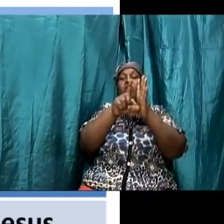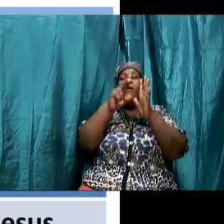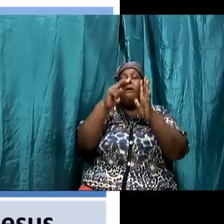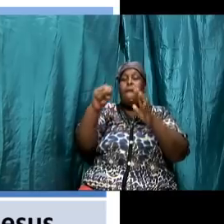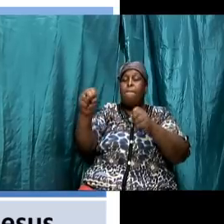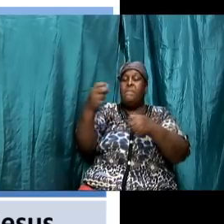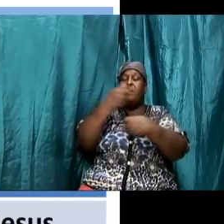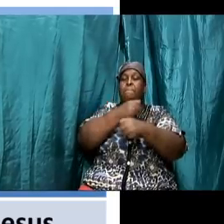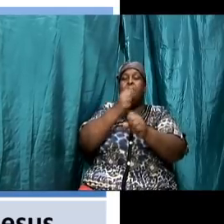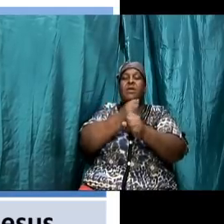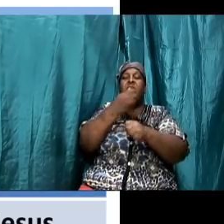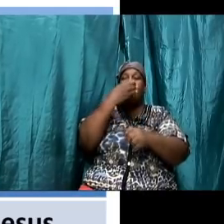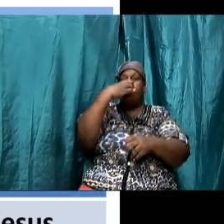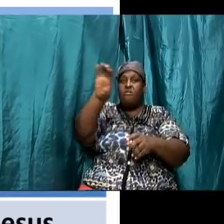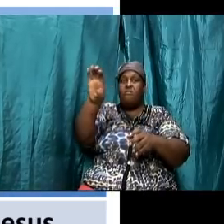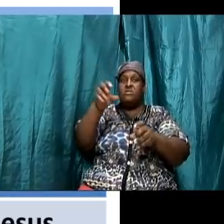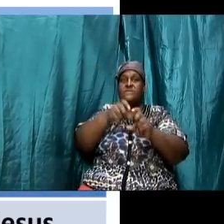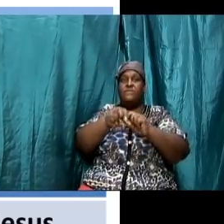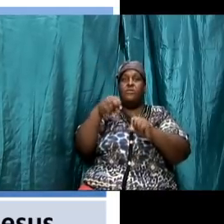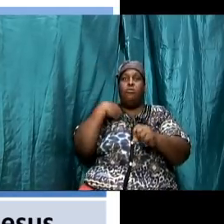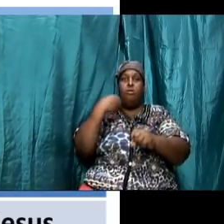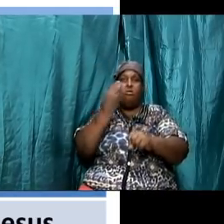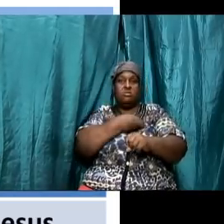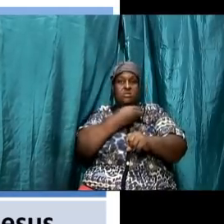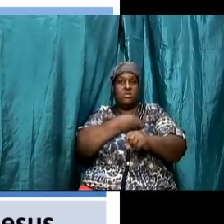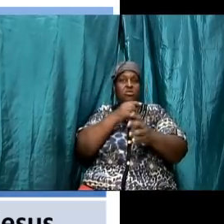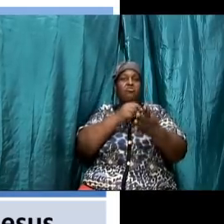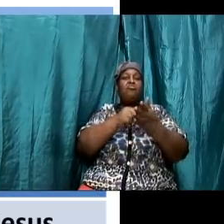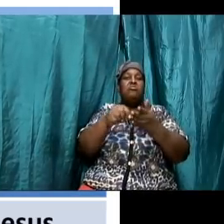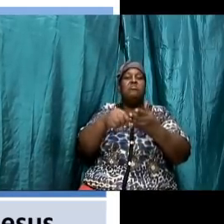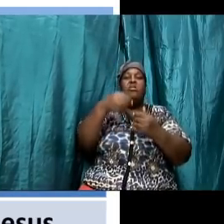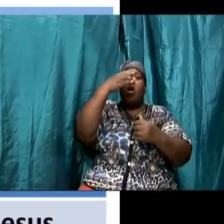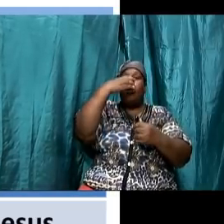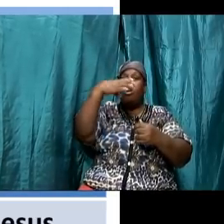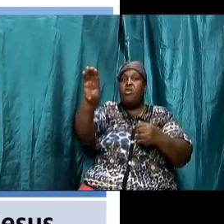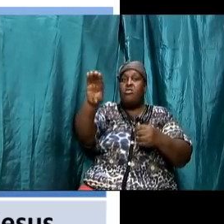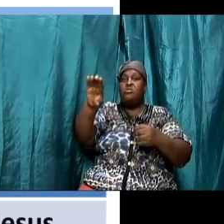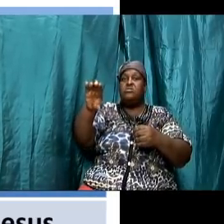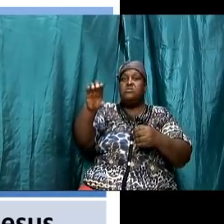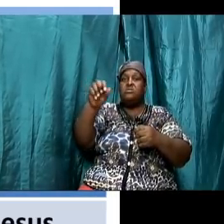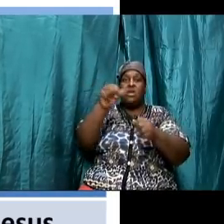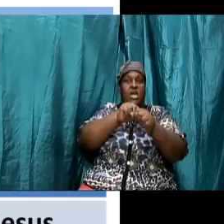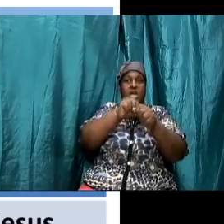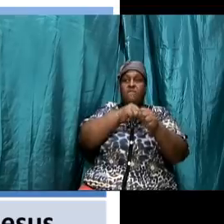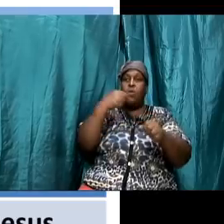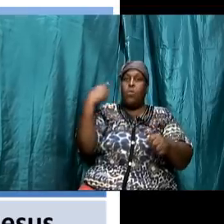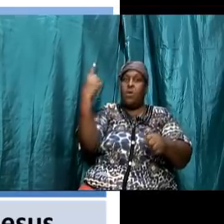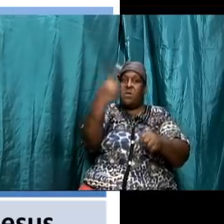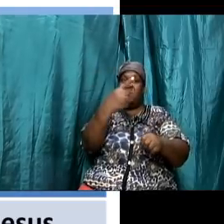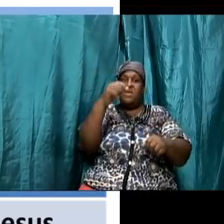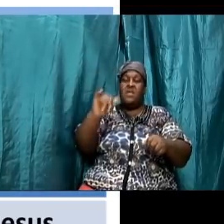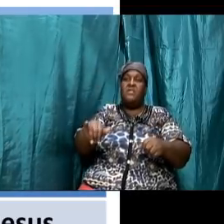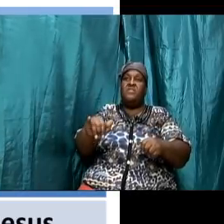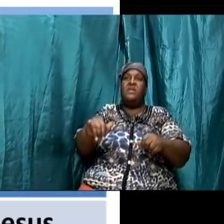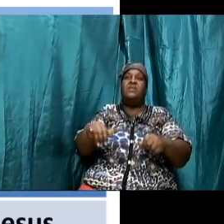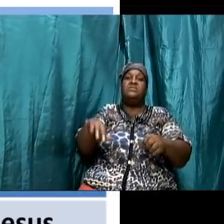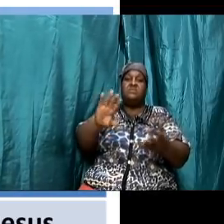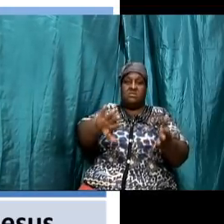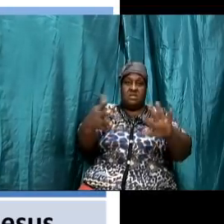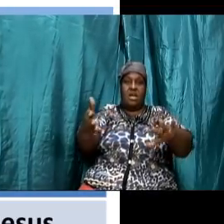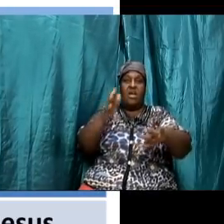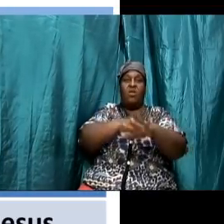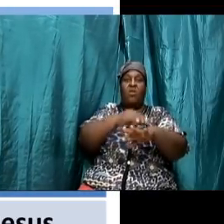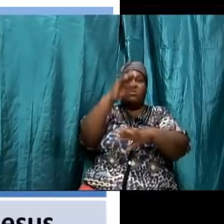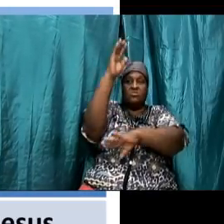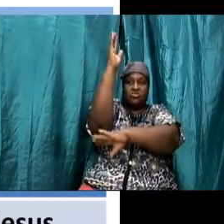curse for us for it is written curses everyone that hung it on a tree christ did not redeem us